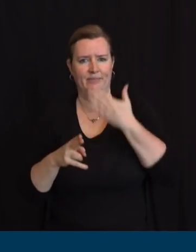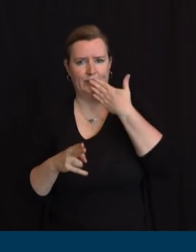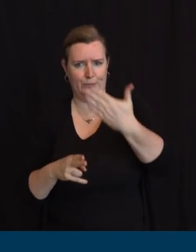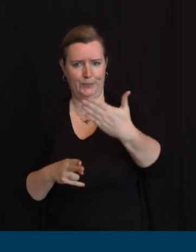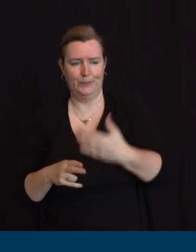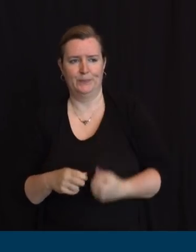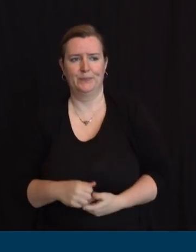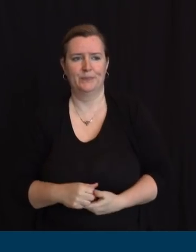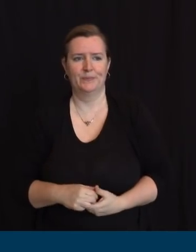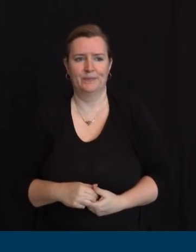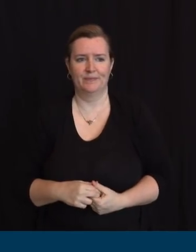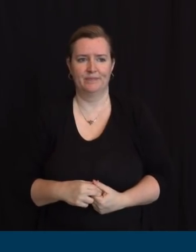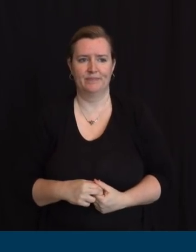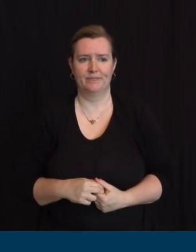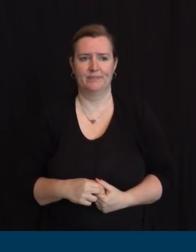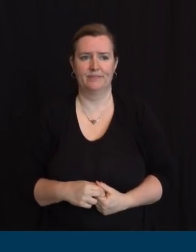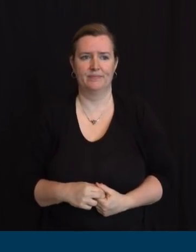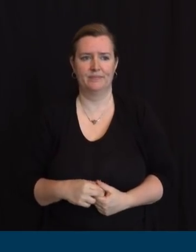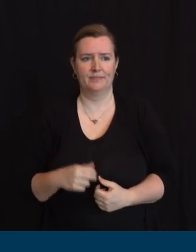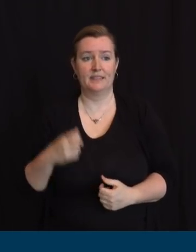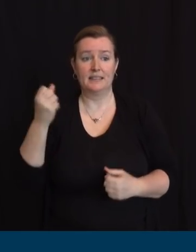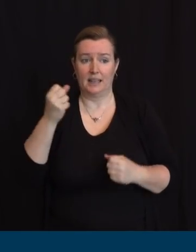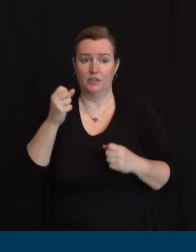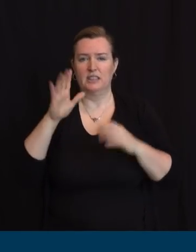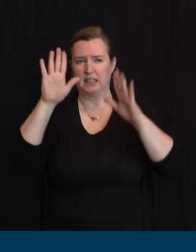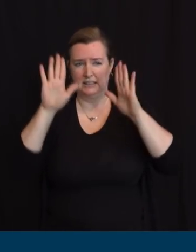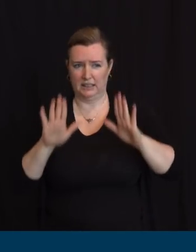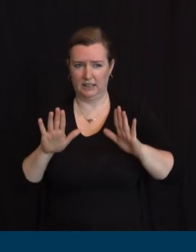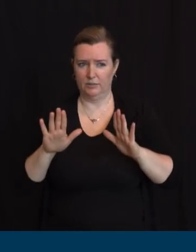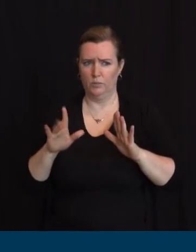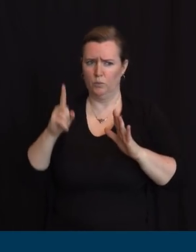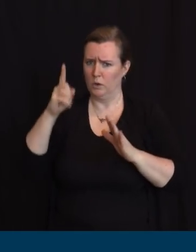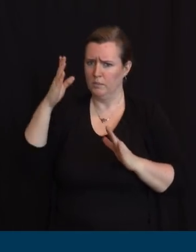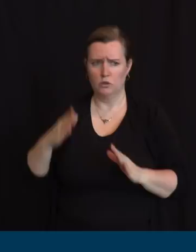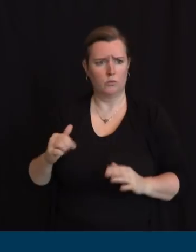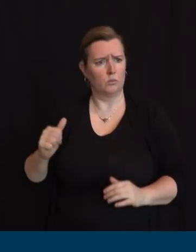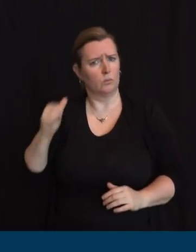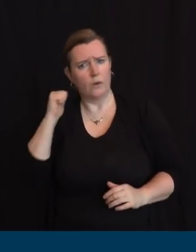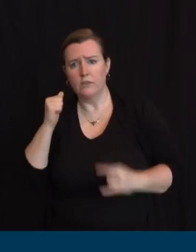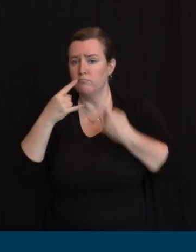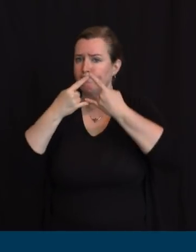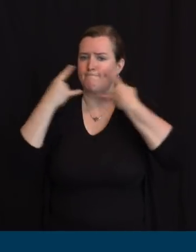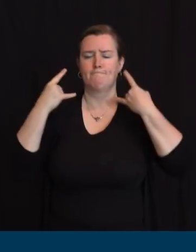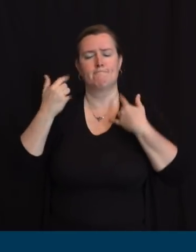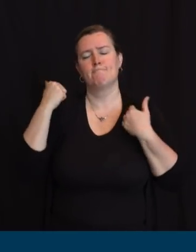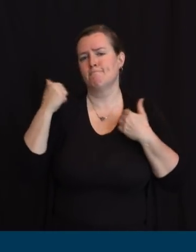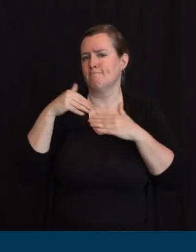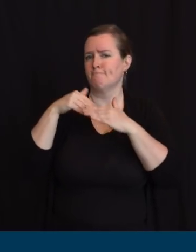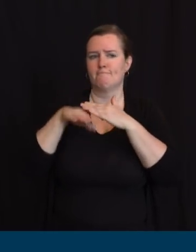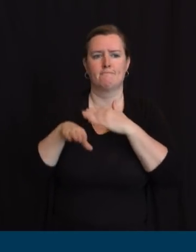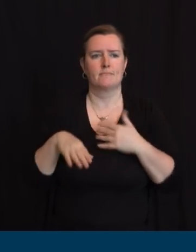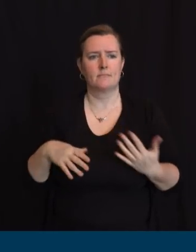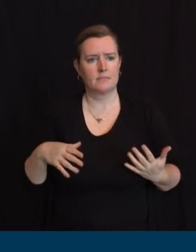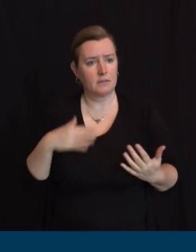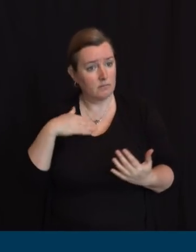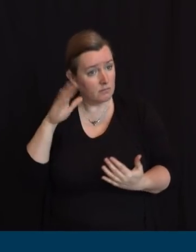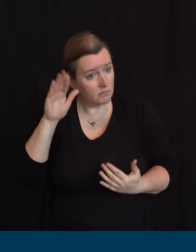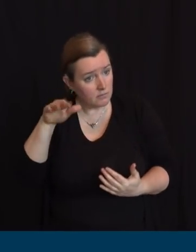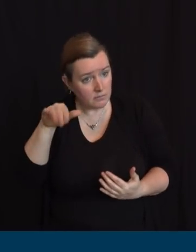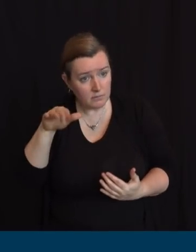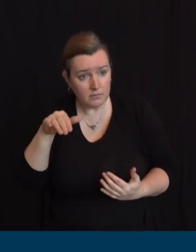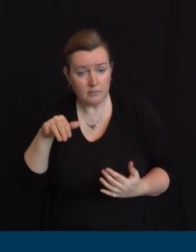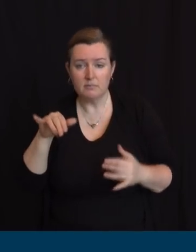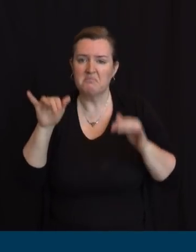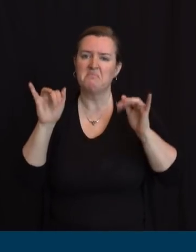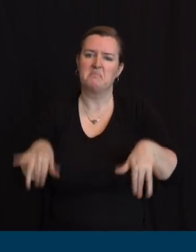Sunday for failing to wear a mask in an establishment allegedly did that again yesterday, except this time because of his